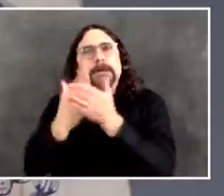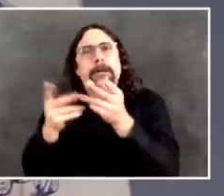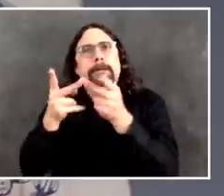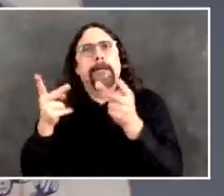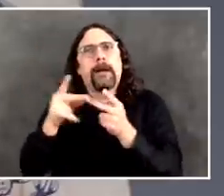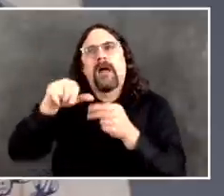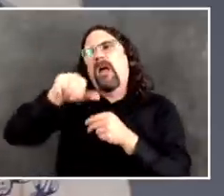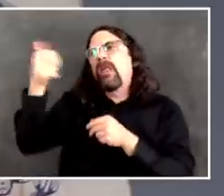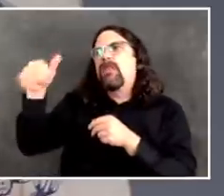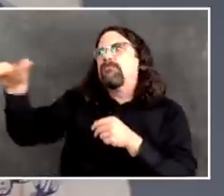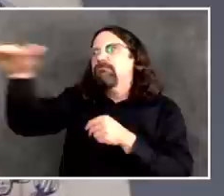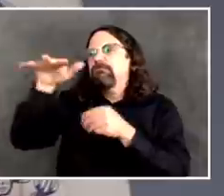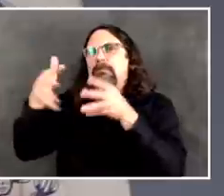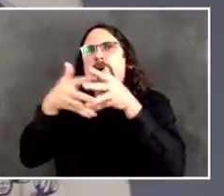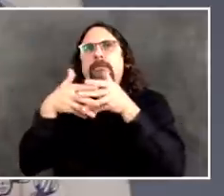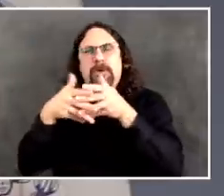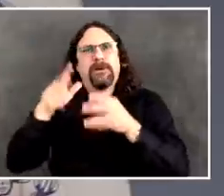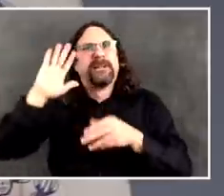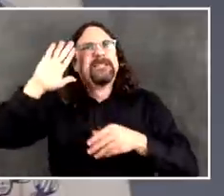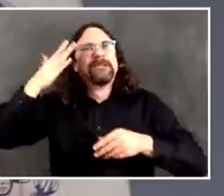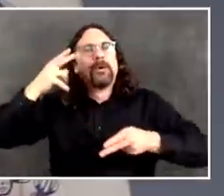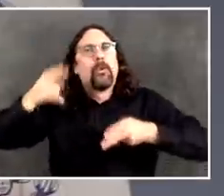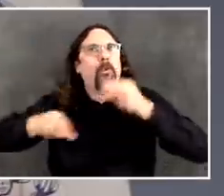transparently with the people of those states.